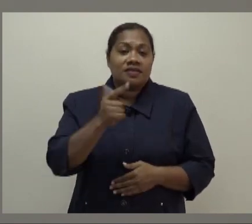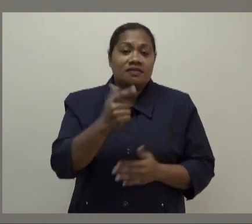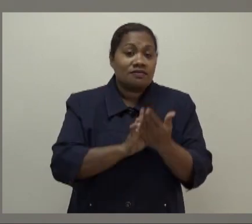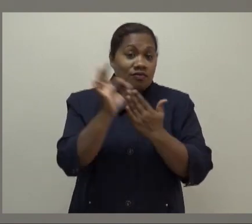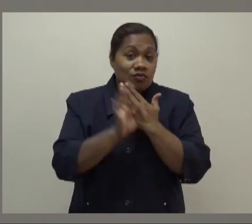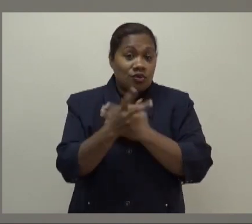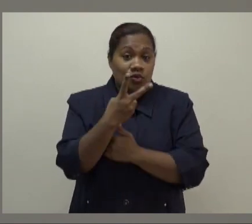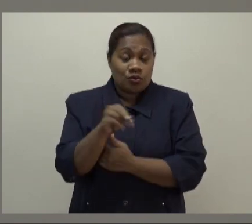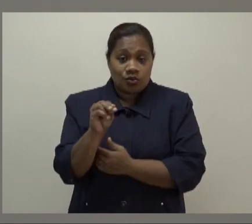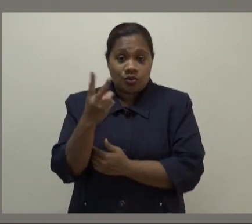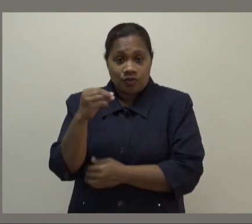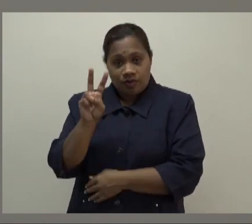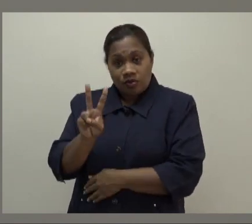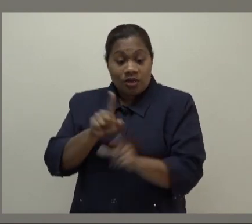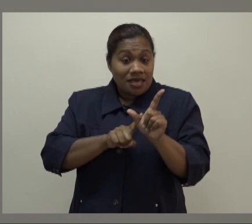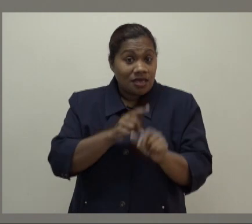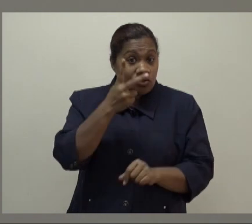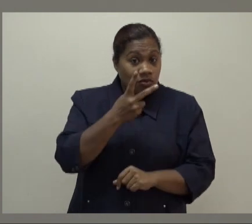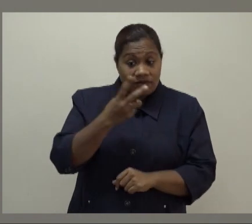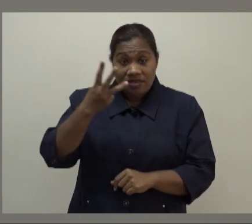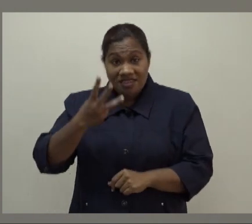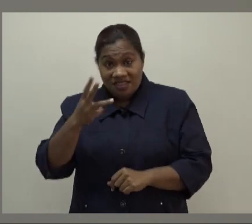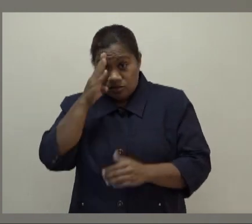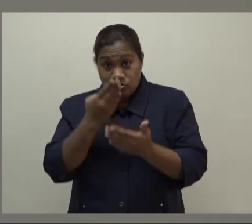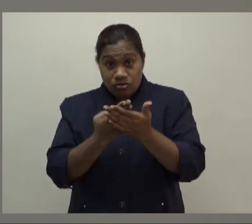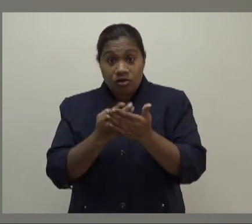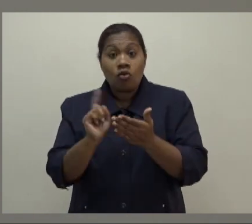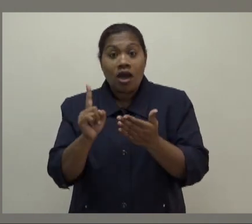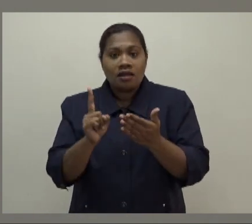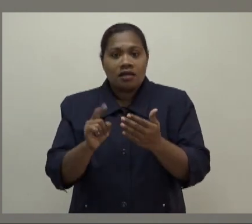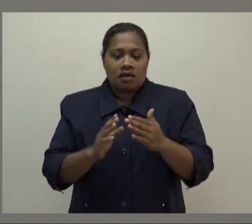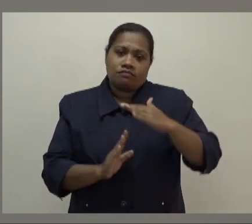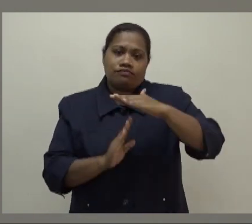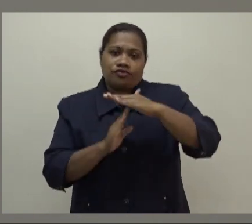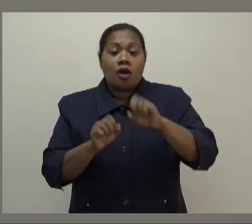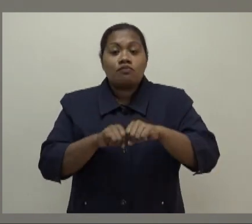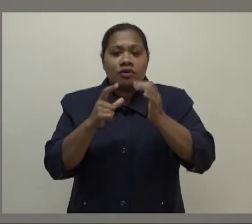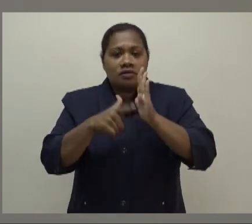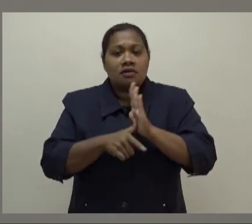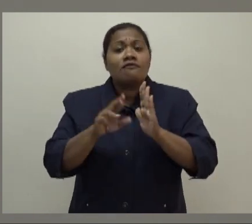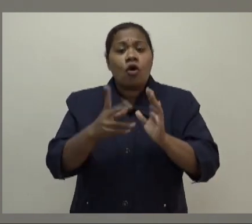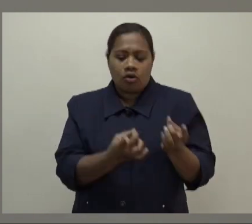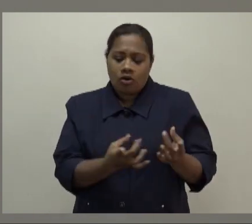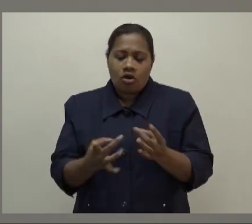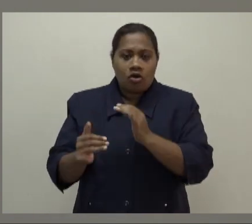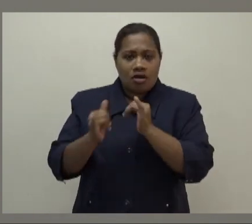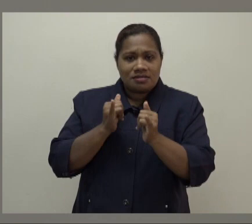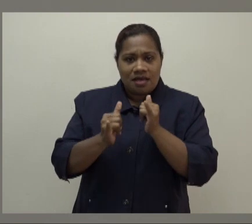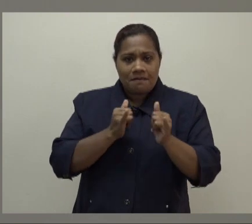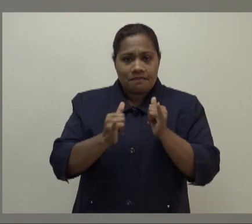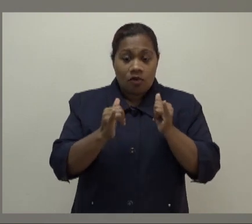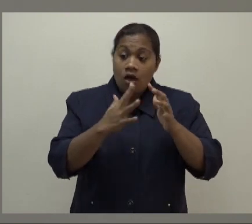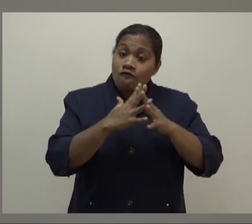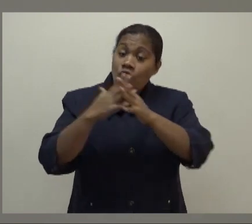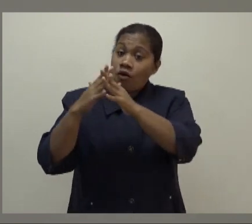Years 12 and 13 students will be on study break to prepare for the exams. For the Western Division, all